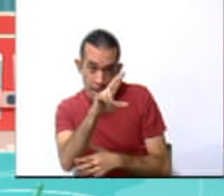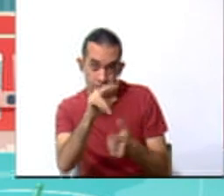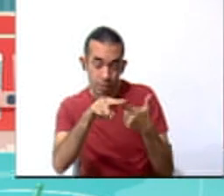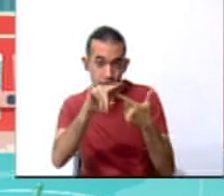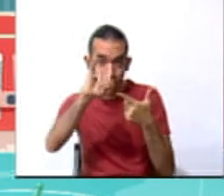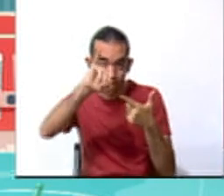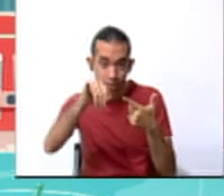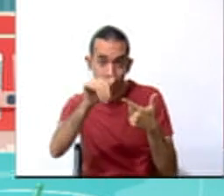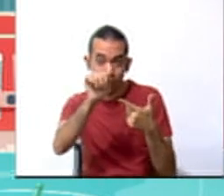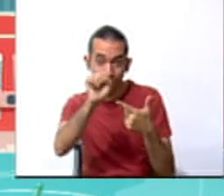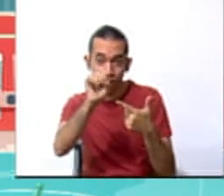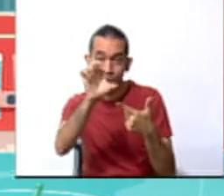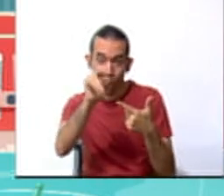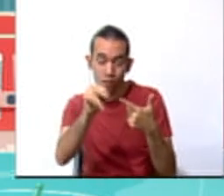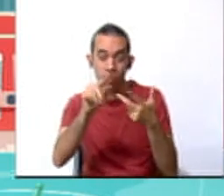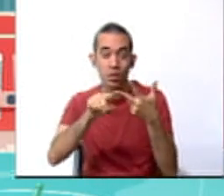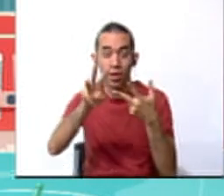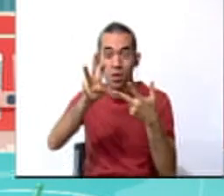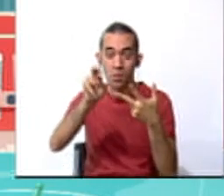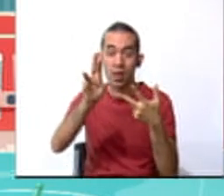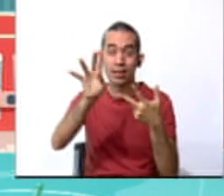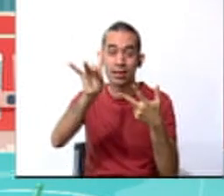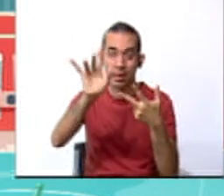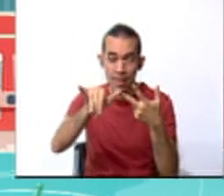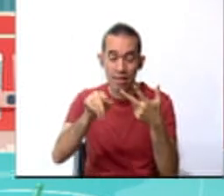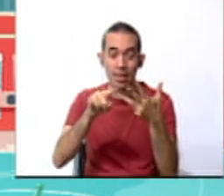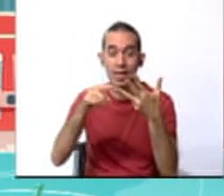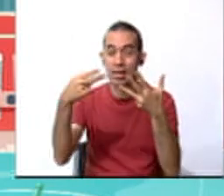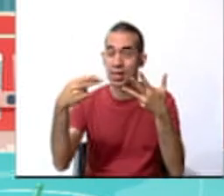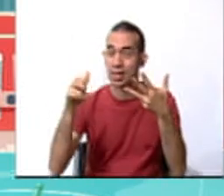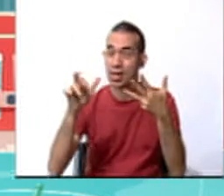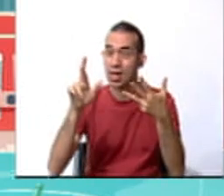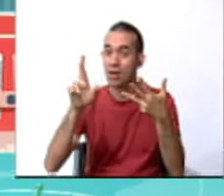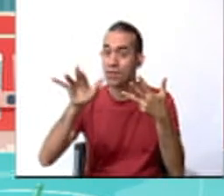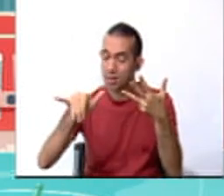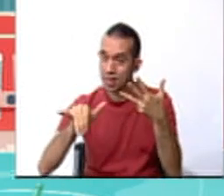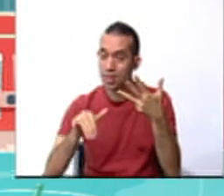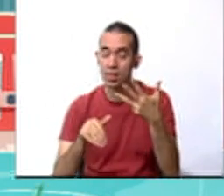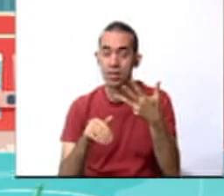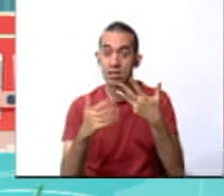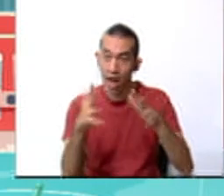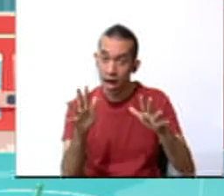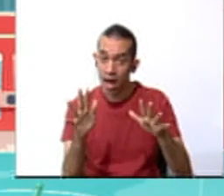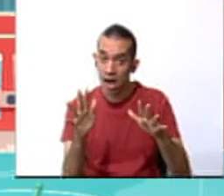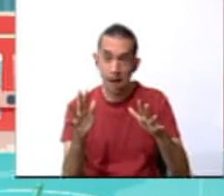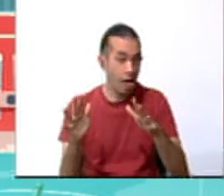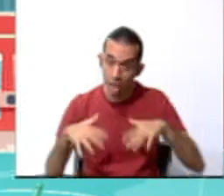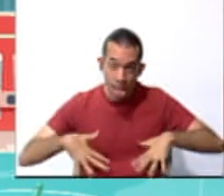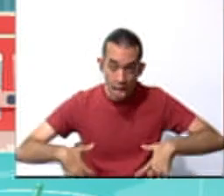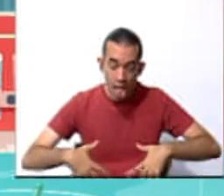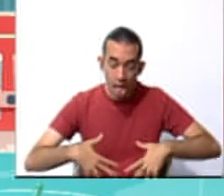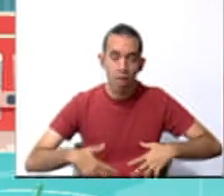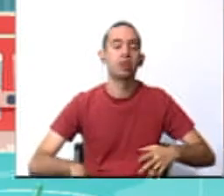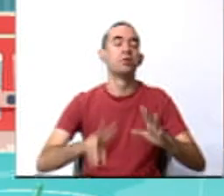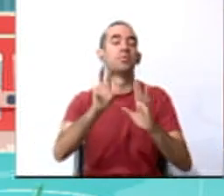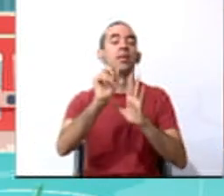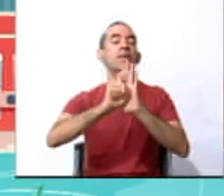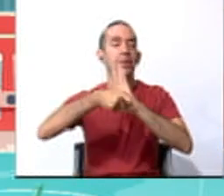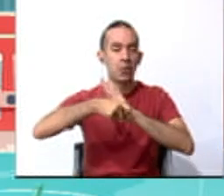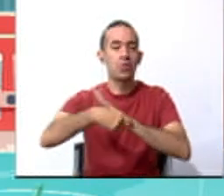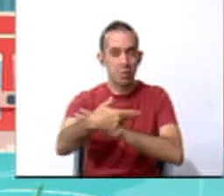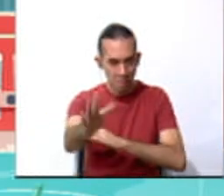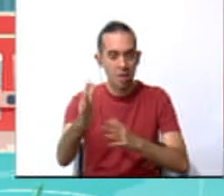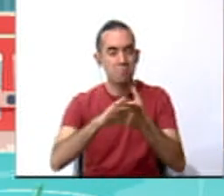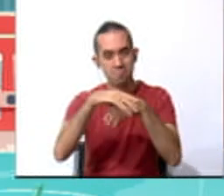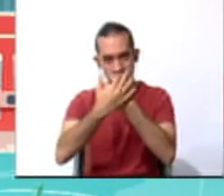Wendy? Henry? Did you wash your hands already? Nope. Okay. I'm going to give you 20 seconds. So please go and